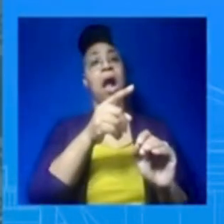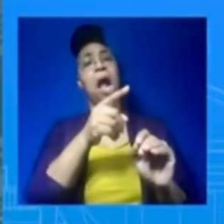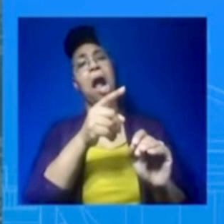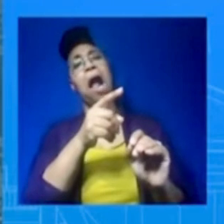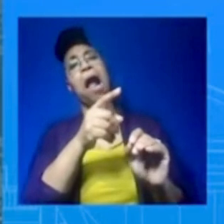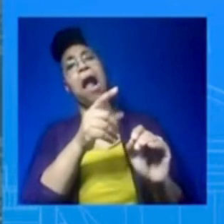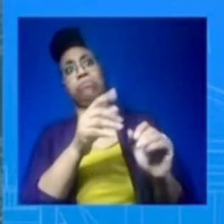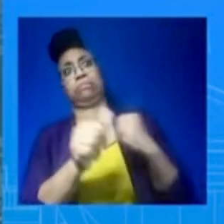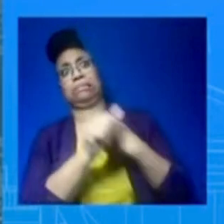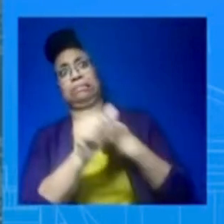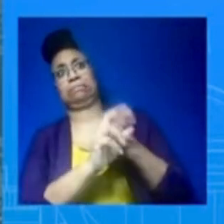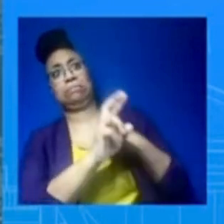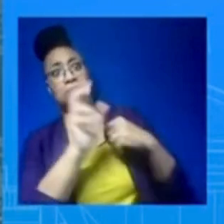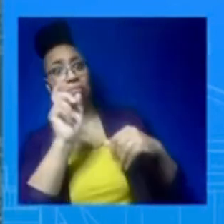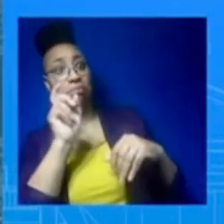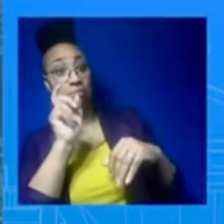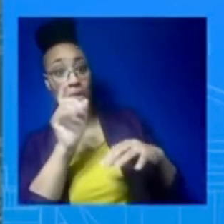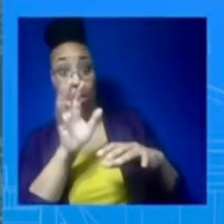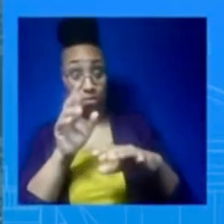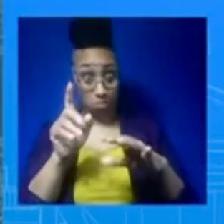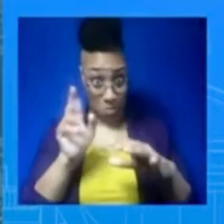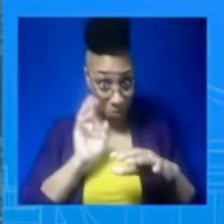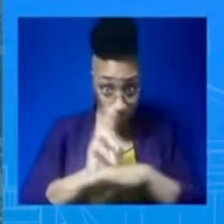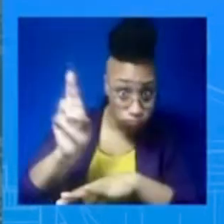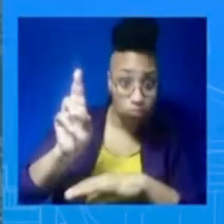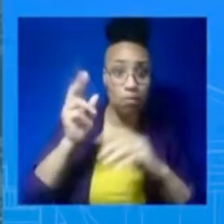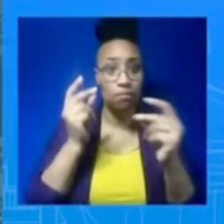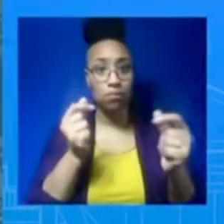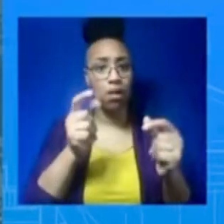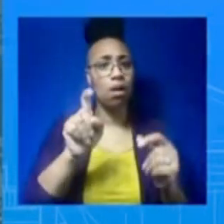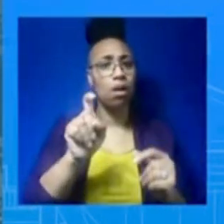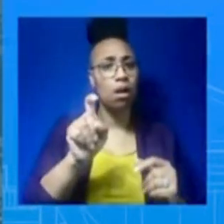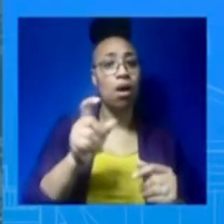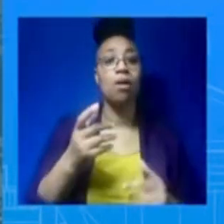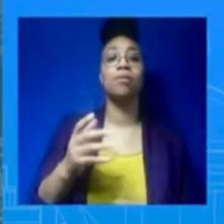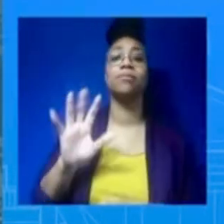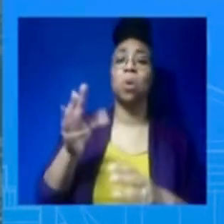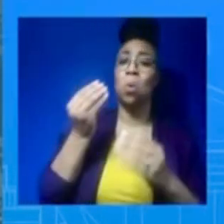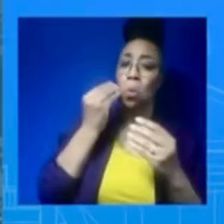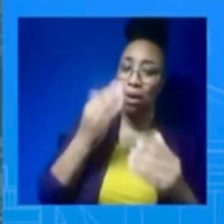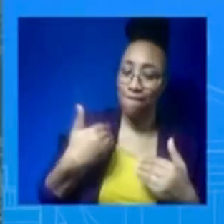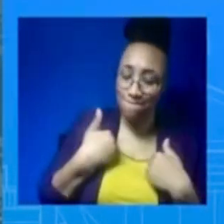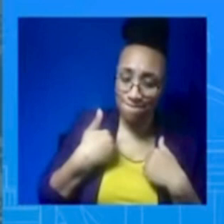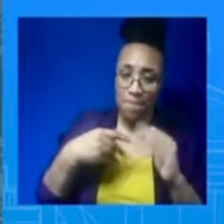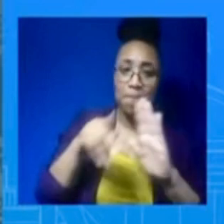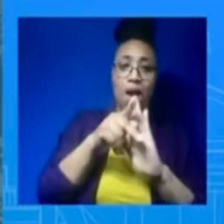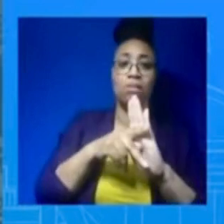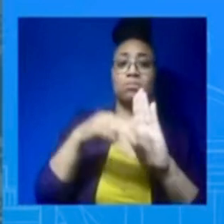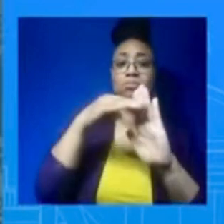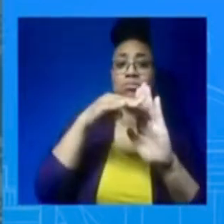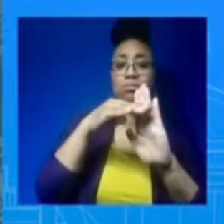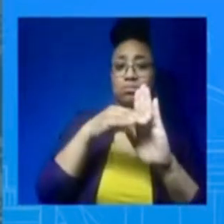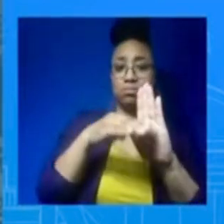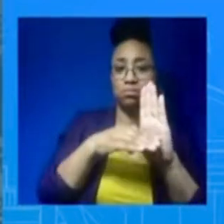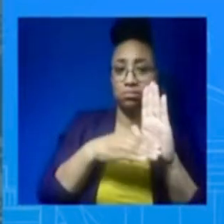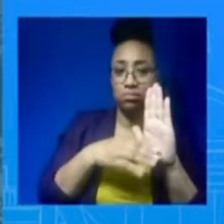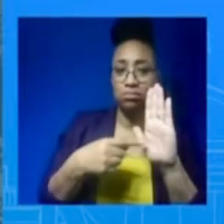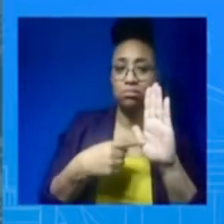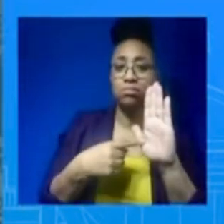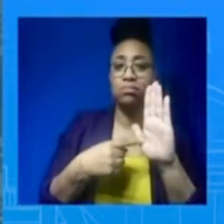the decision-making process now that we are looking for more and finding more. And you think, and that's appropriate.